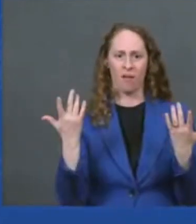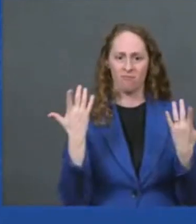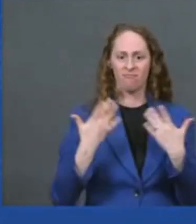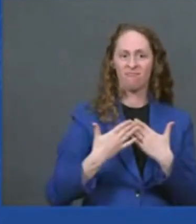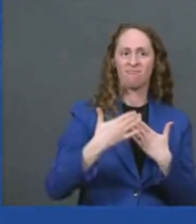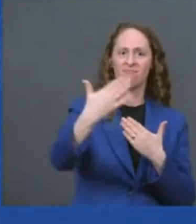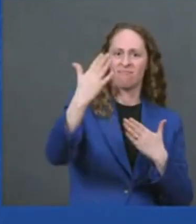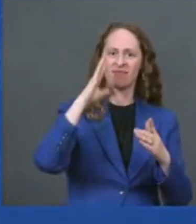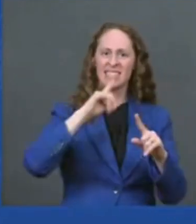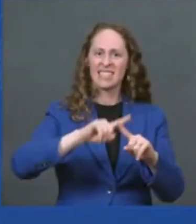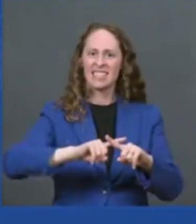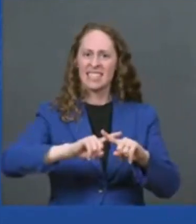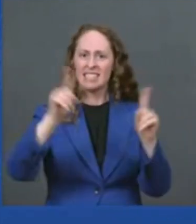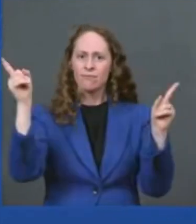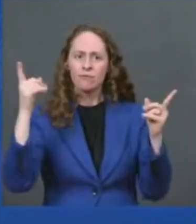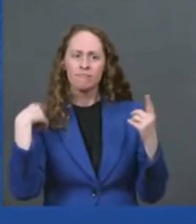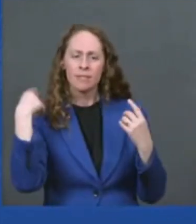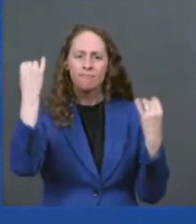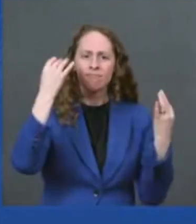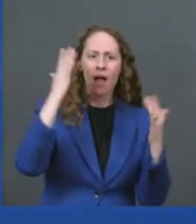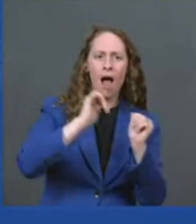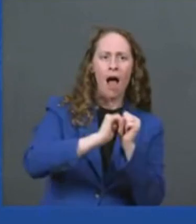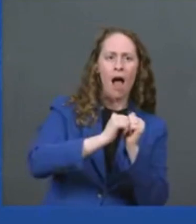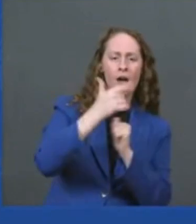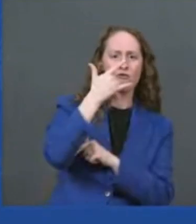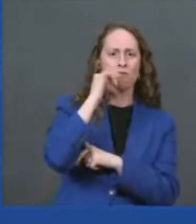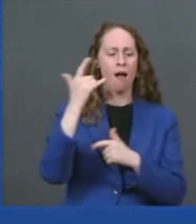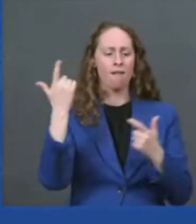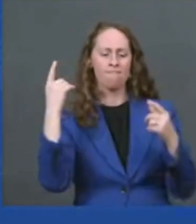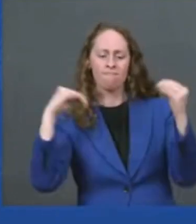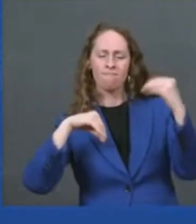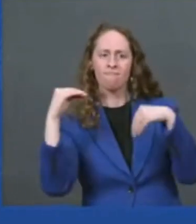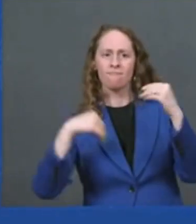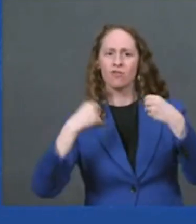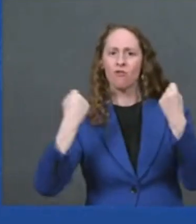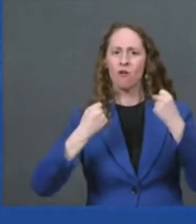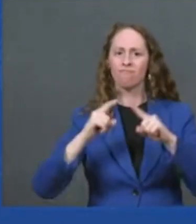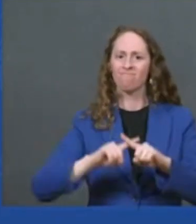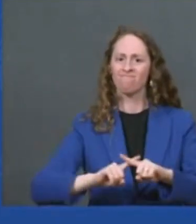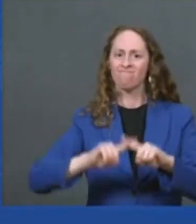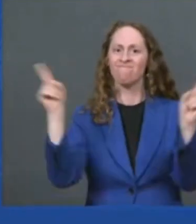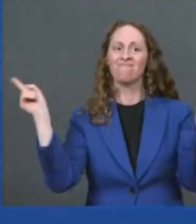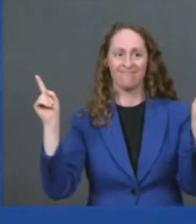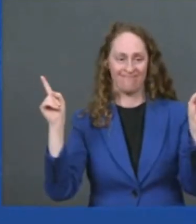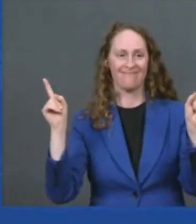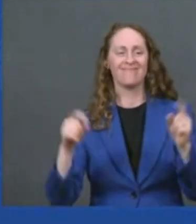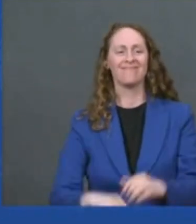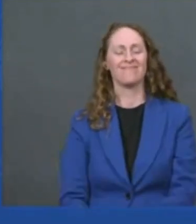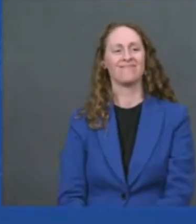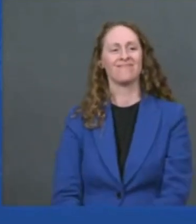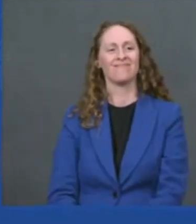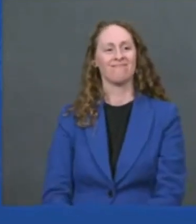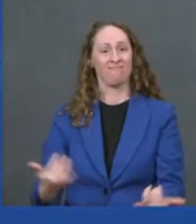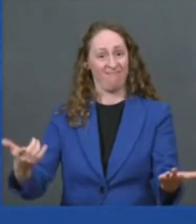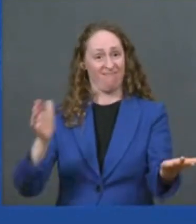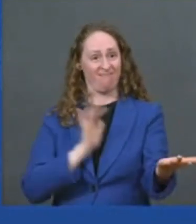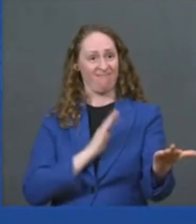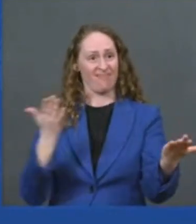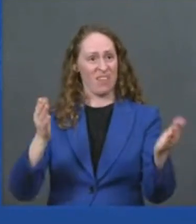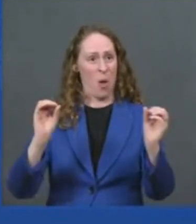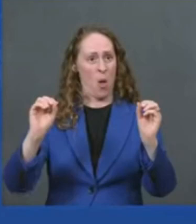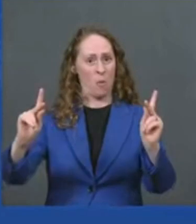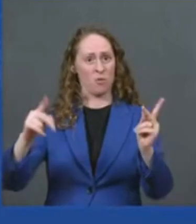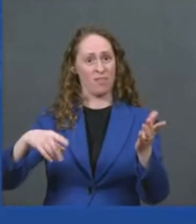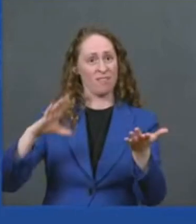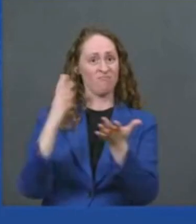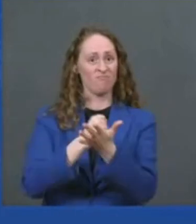benefit all americans and put america at the global forefront of this opportunity a future with cleaner air quieter